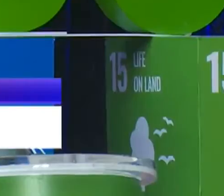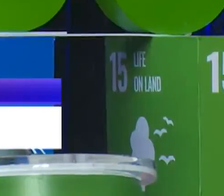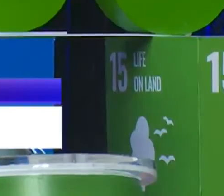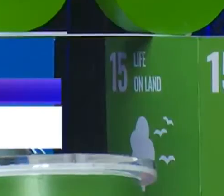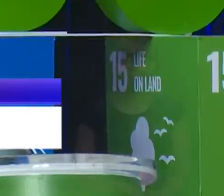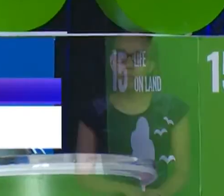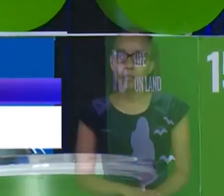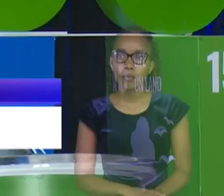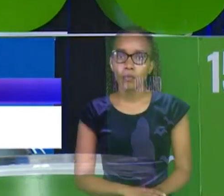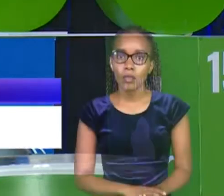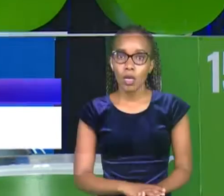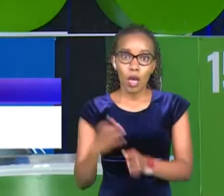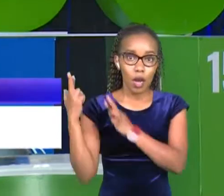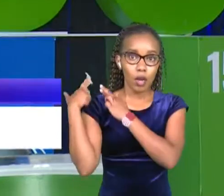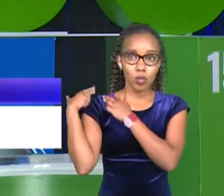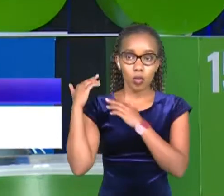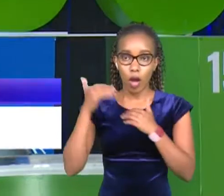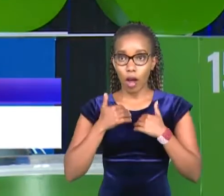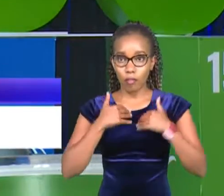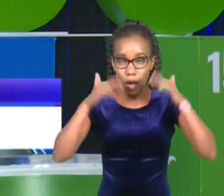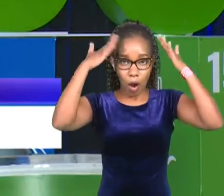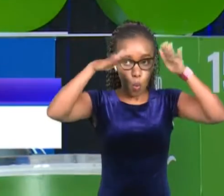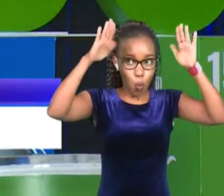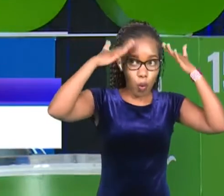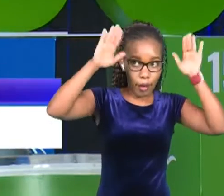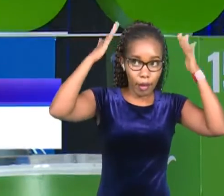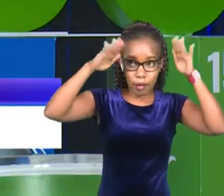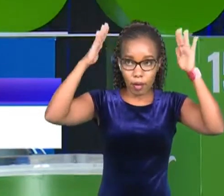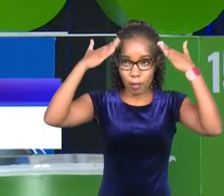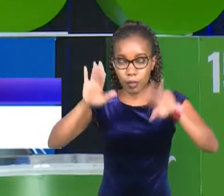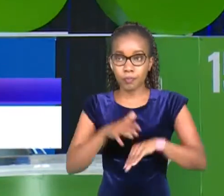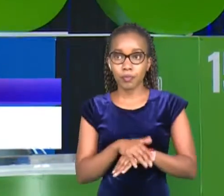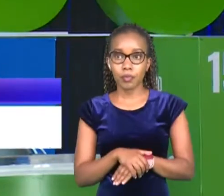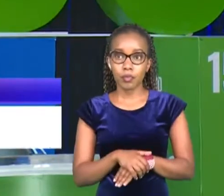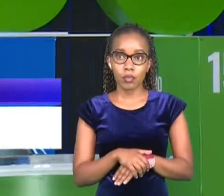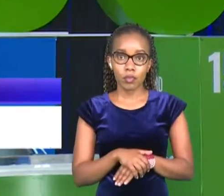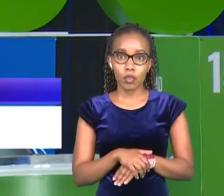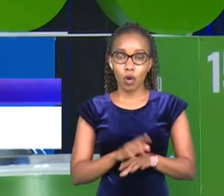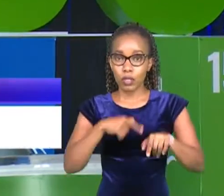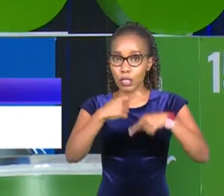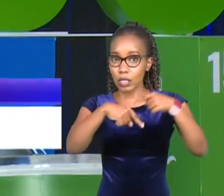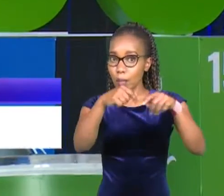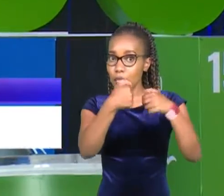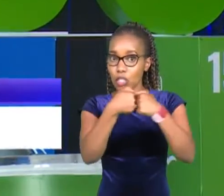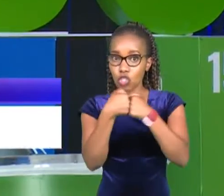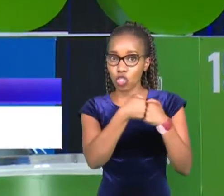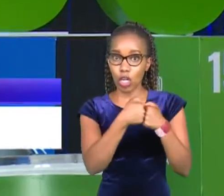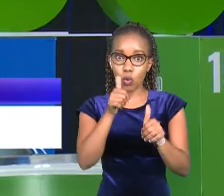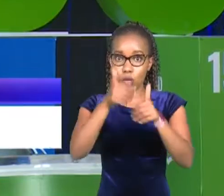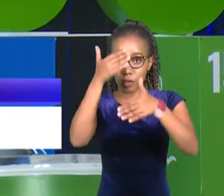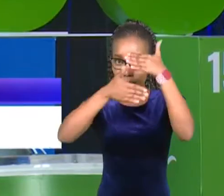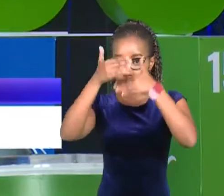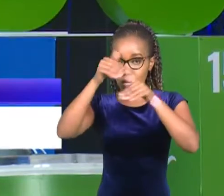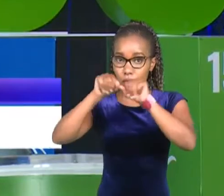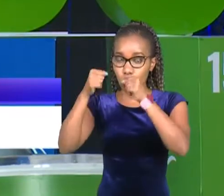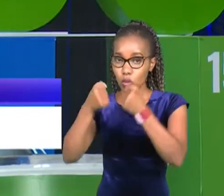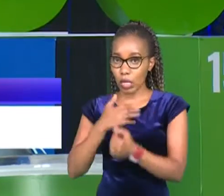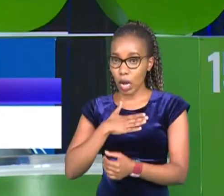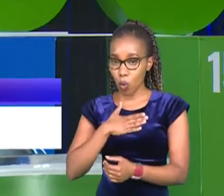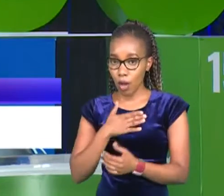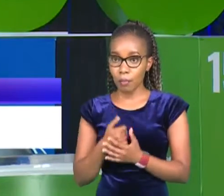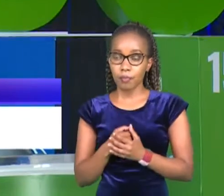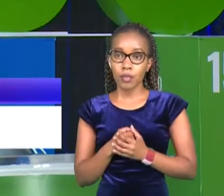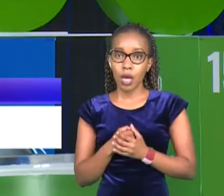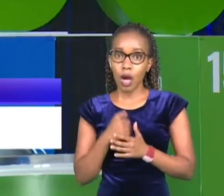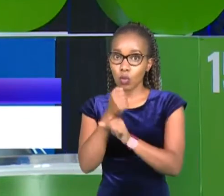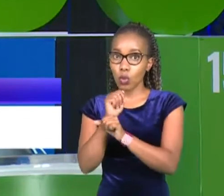We have a duty to raise the awareness of the sustainability challenges that we face in society and